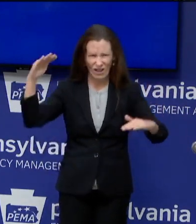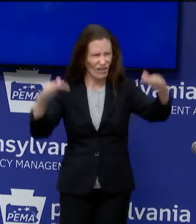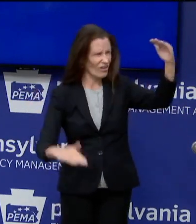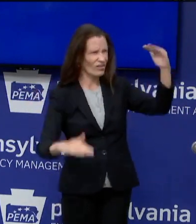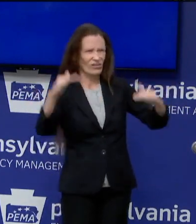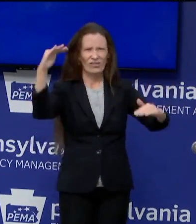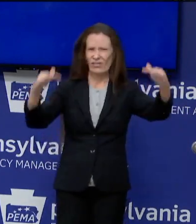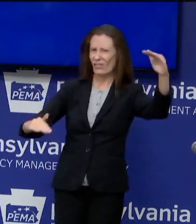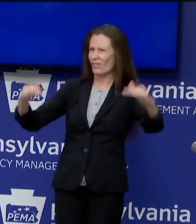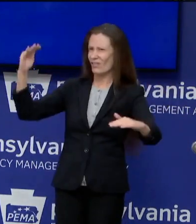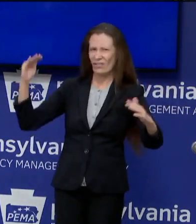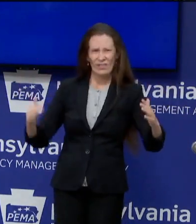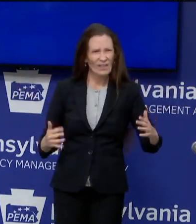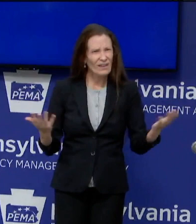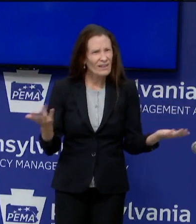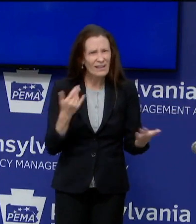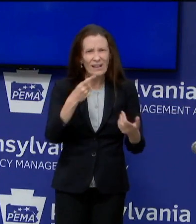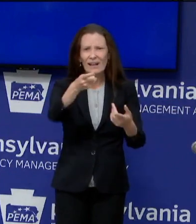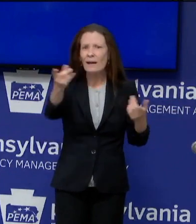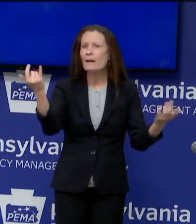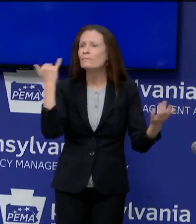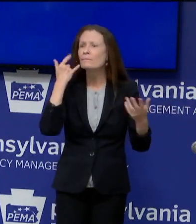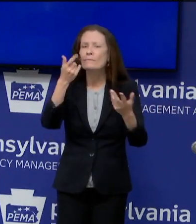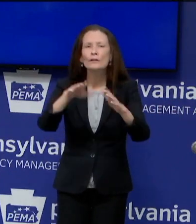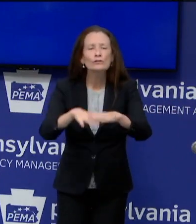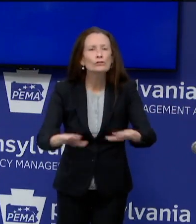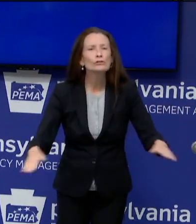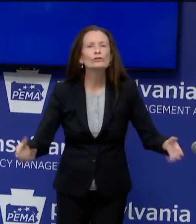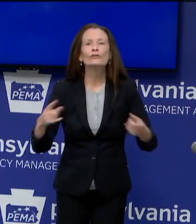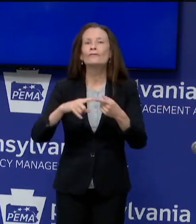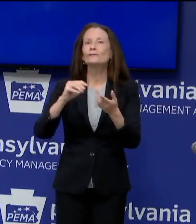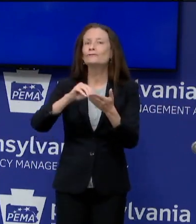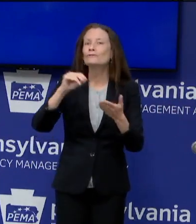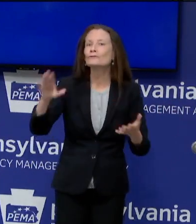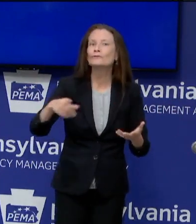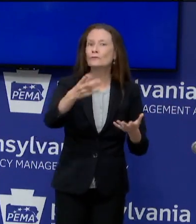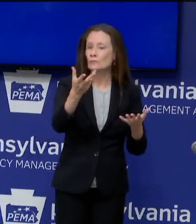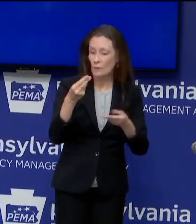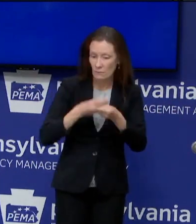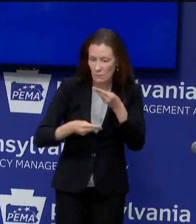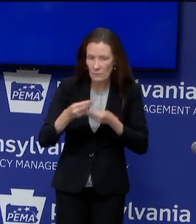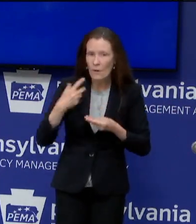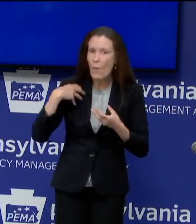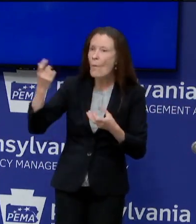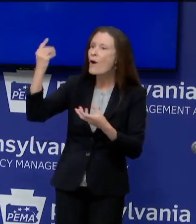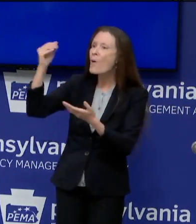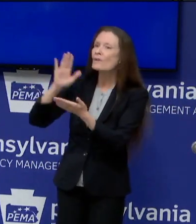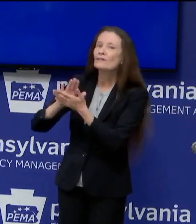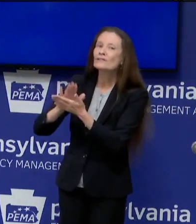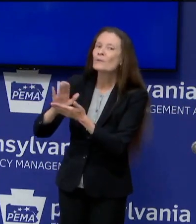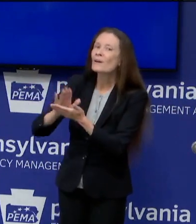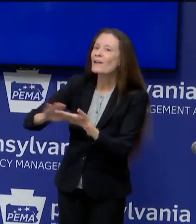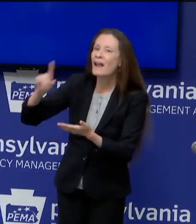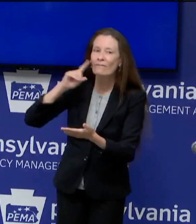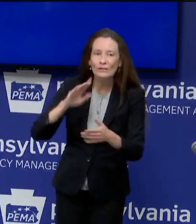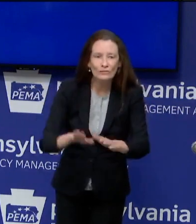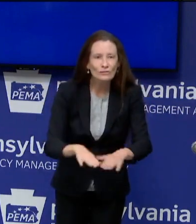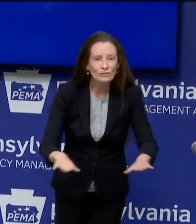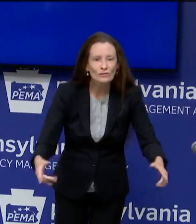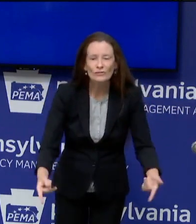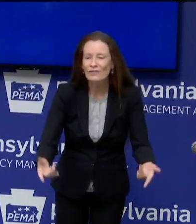if you're a student yourself, you're paying for or saving for college or a career or education post high school.